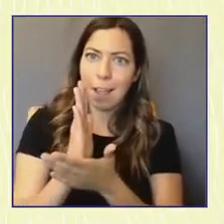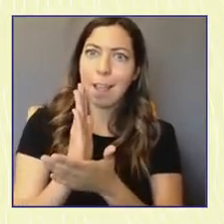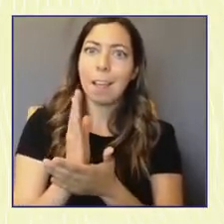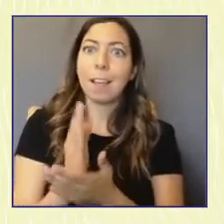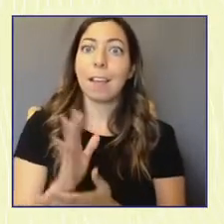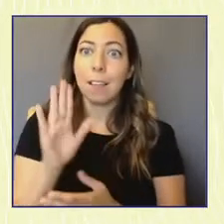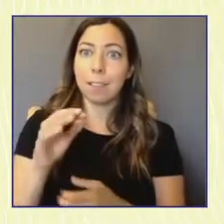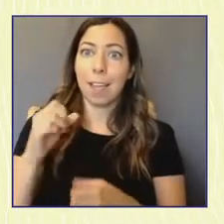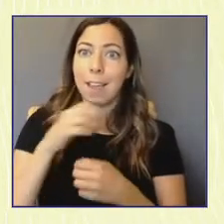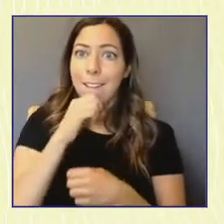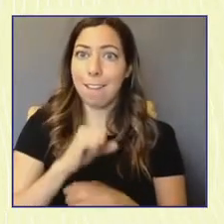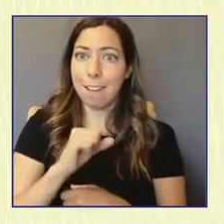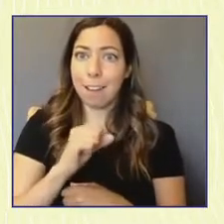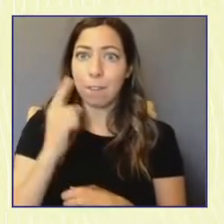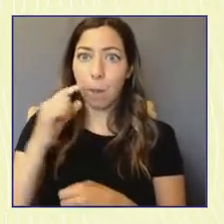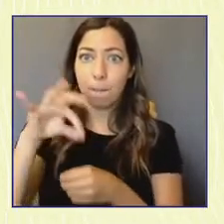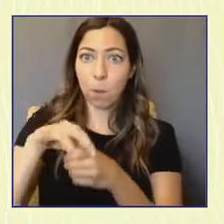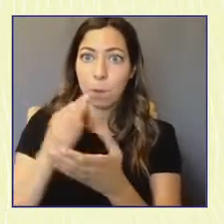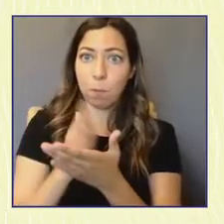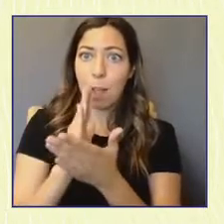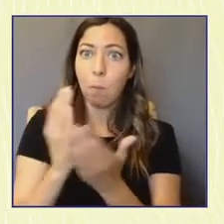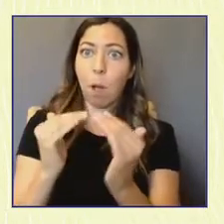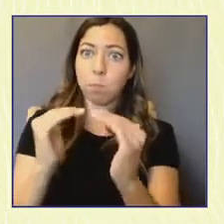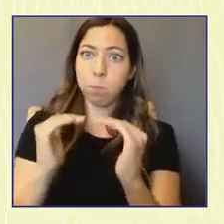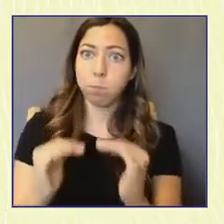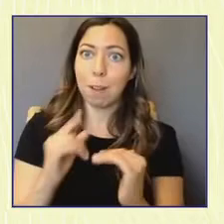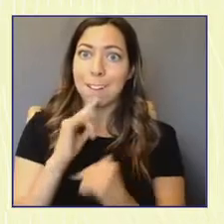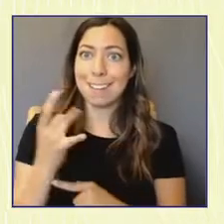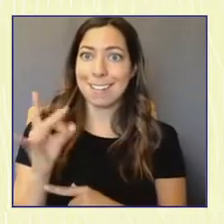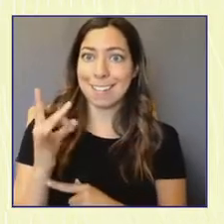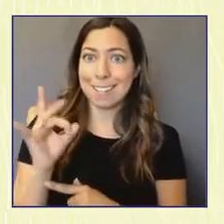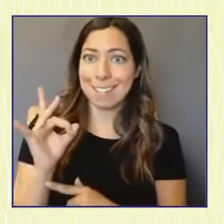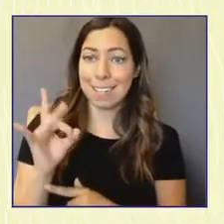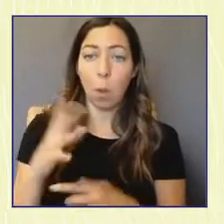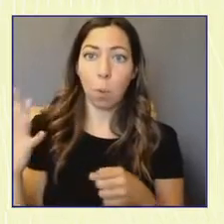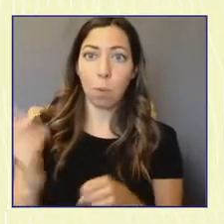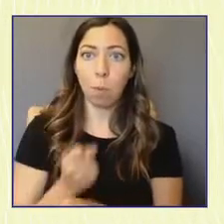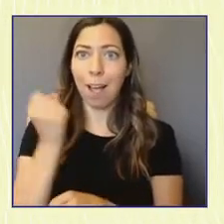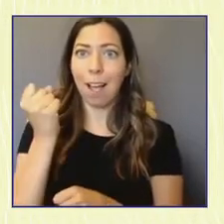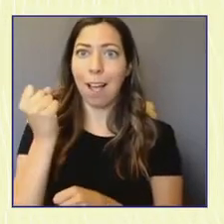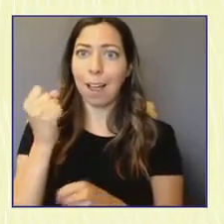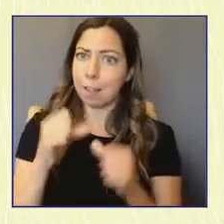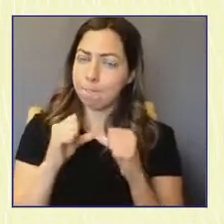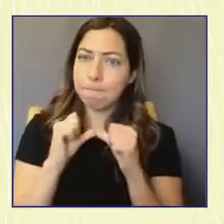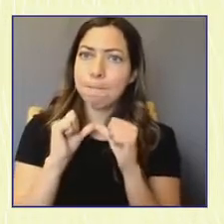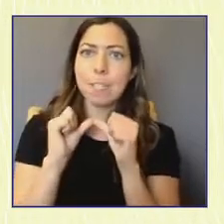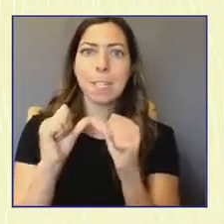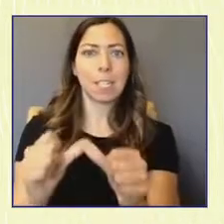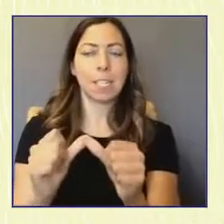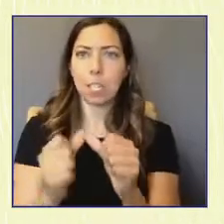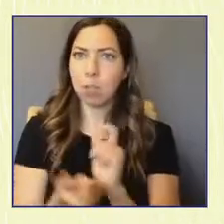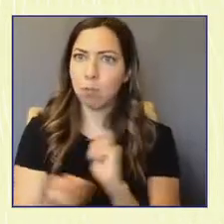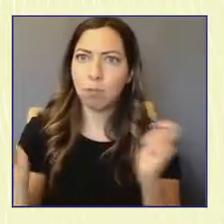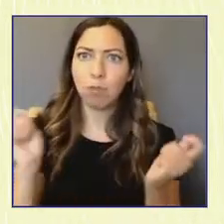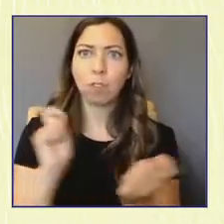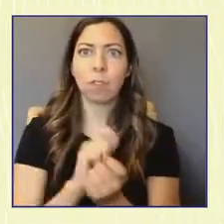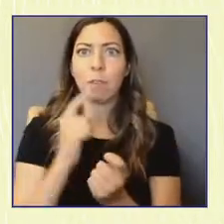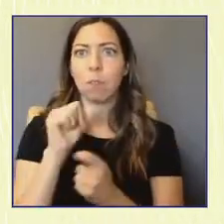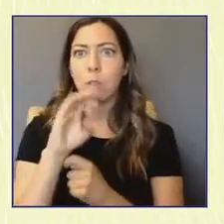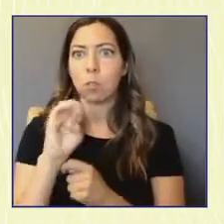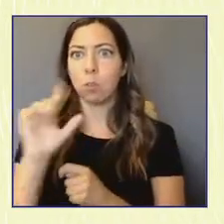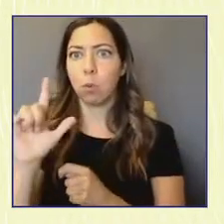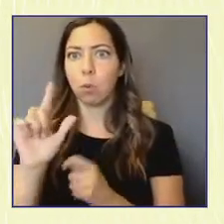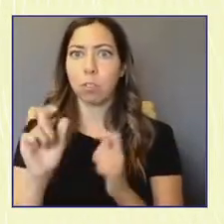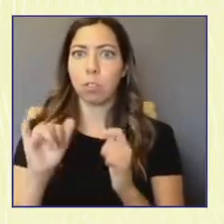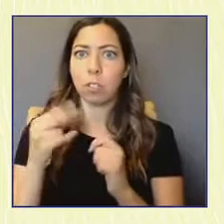they won that fight. And they haven't stopped fighting since. Leading efforts for peace, social change, racial justice, and